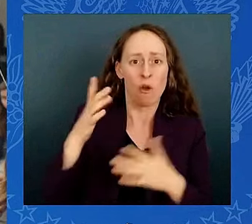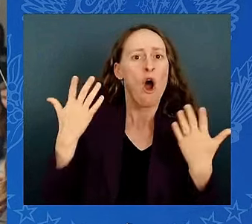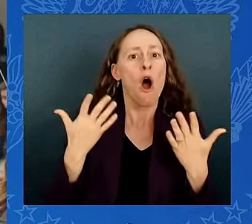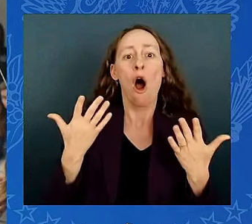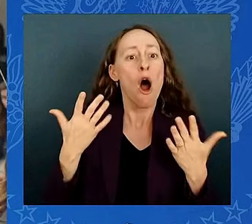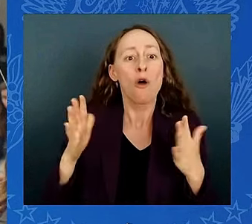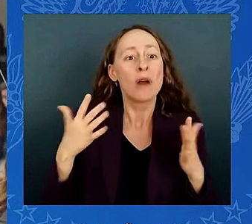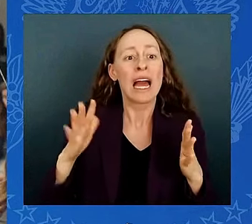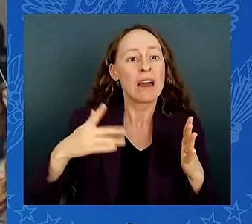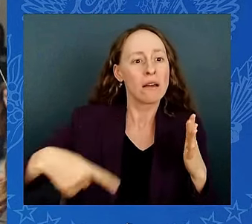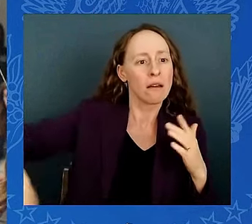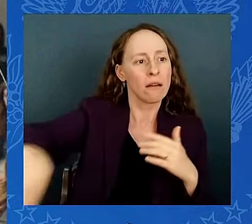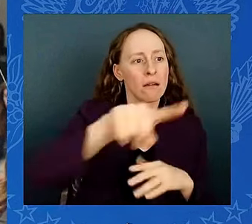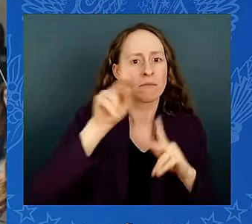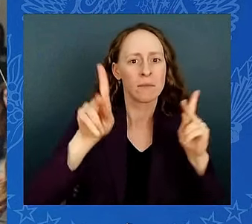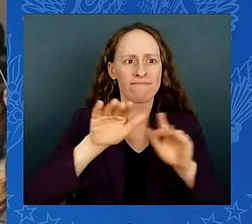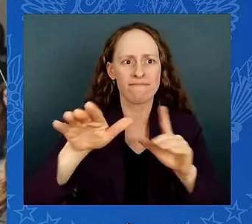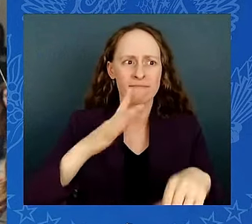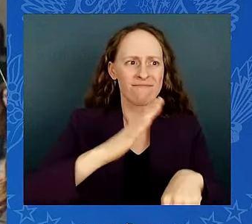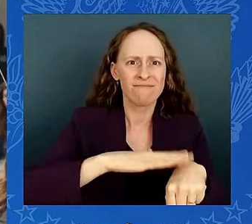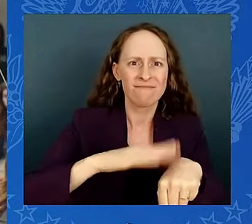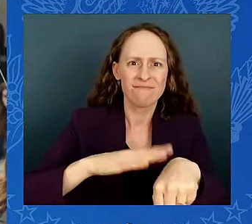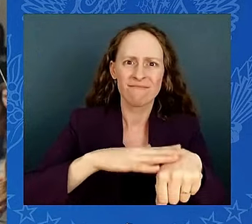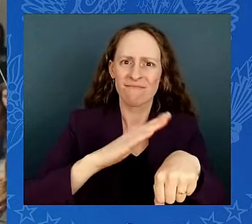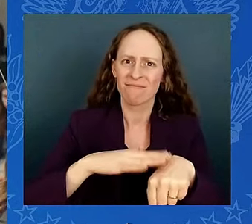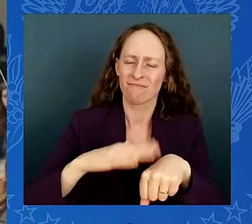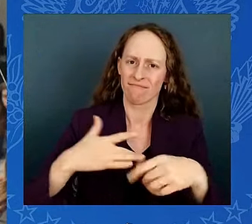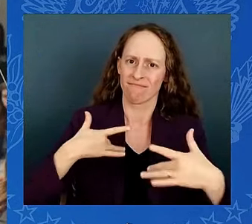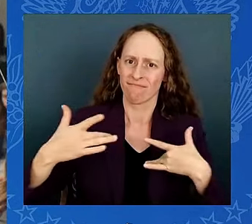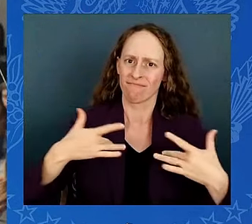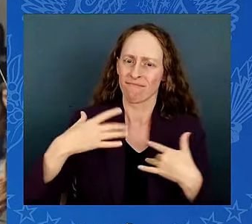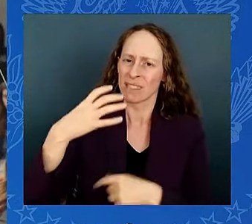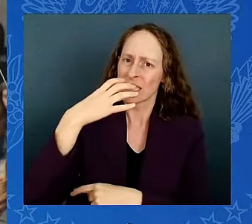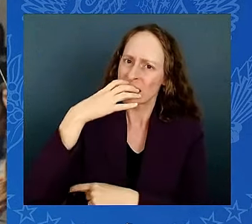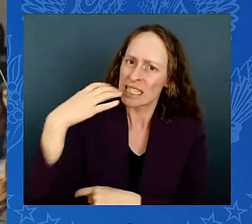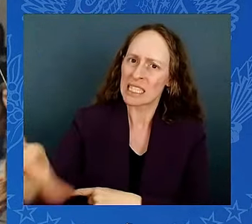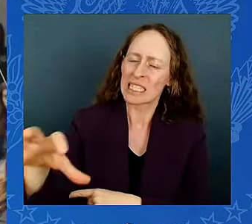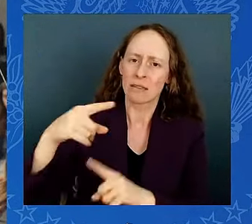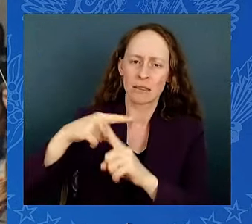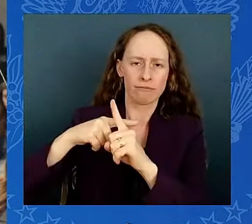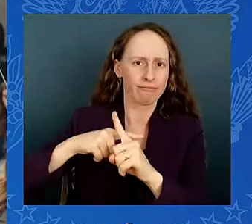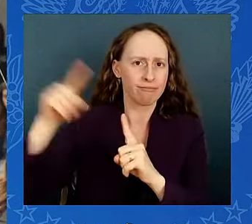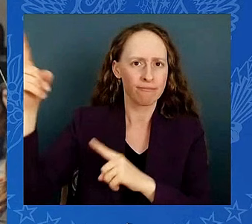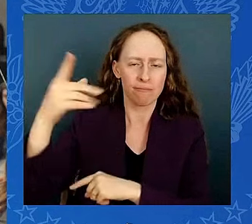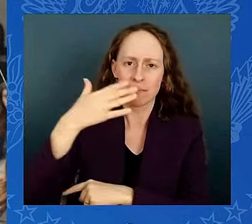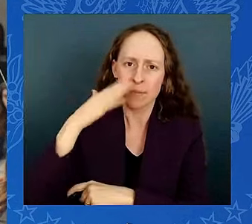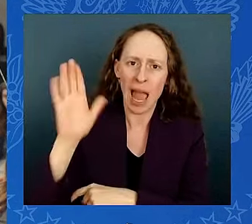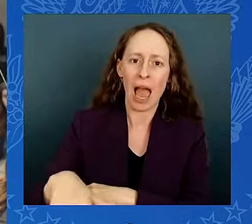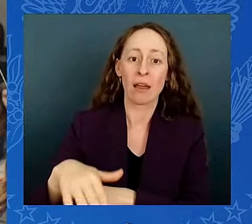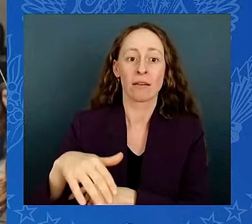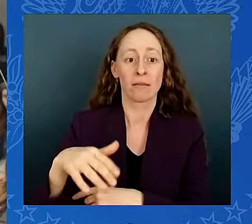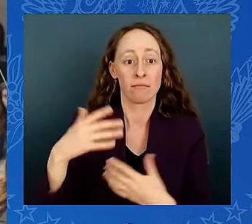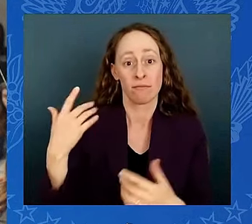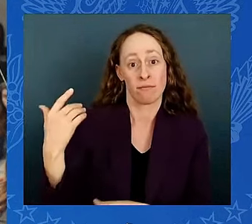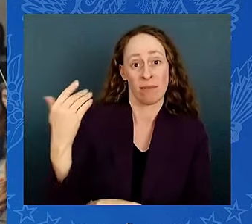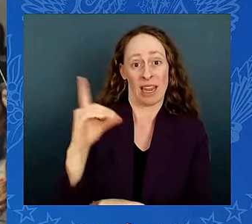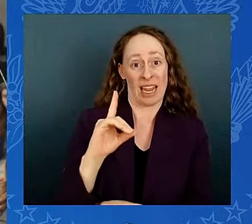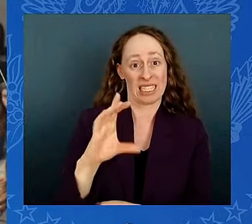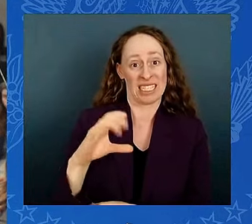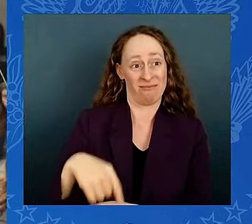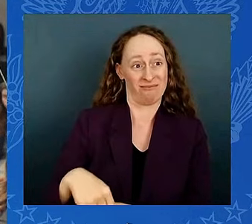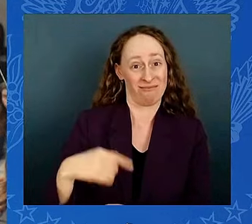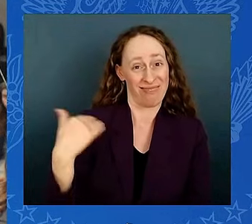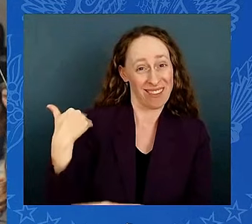record-shattering temperatures. Last month, here in D.C., temperature hit 100 degrees. In Phoenix, Arizona, 112